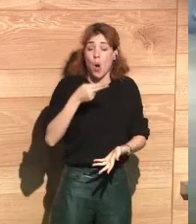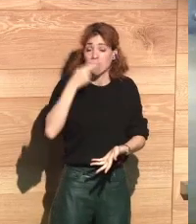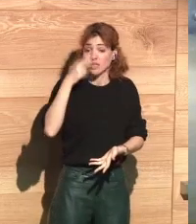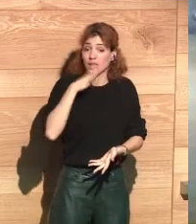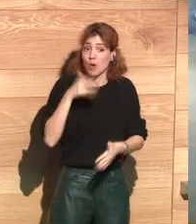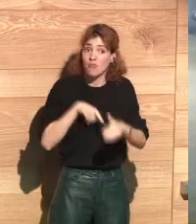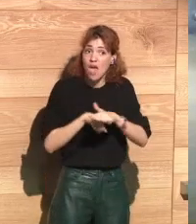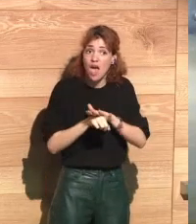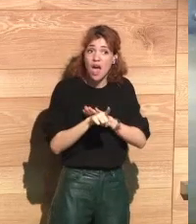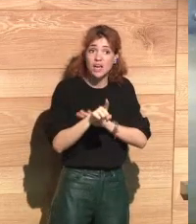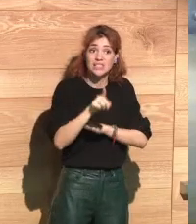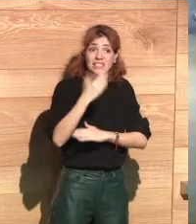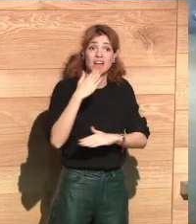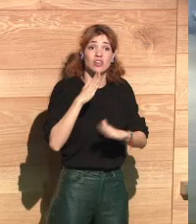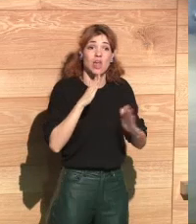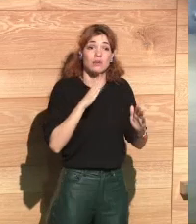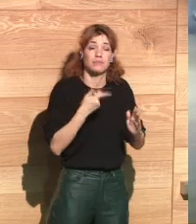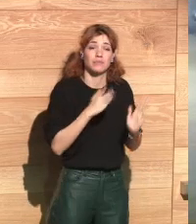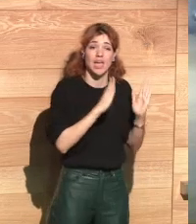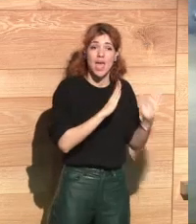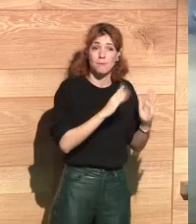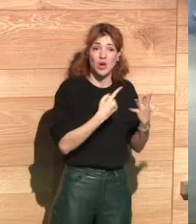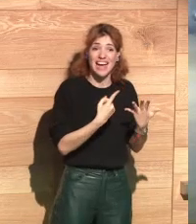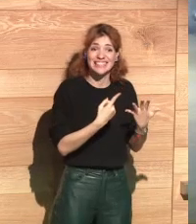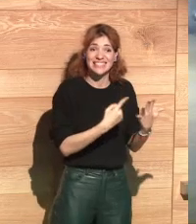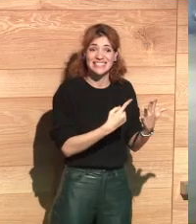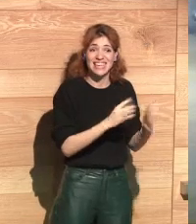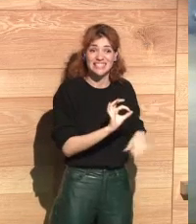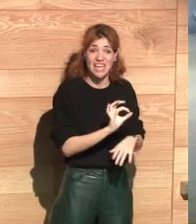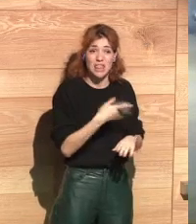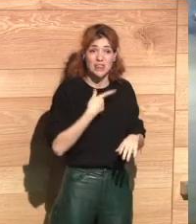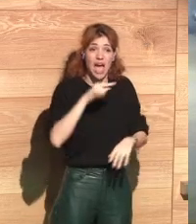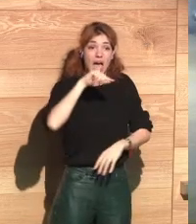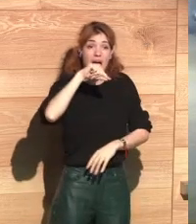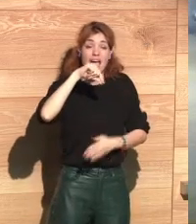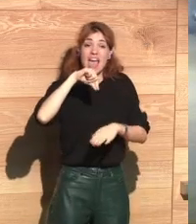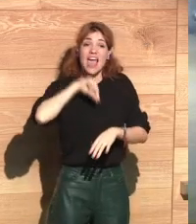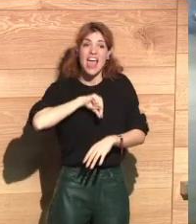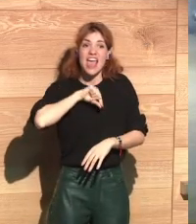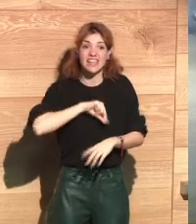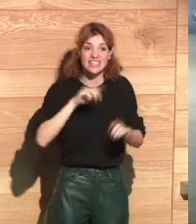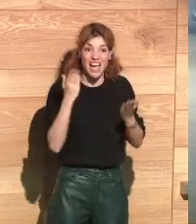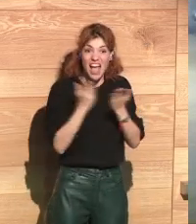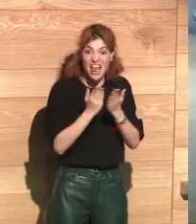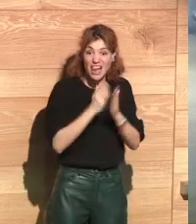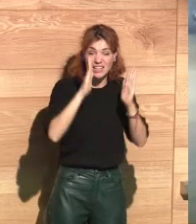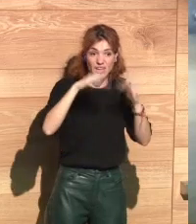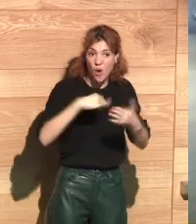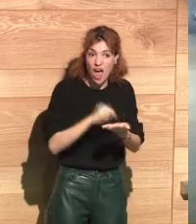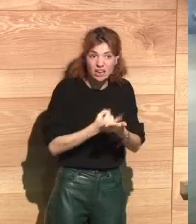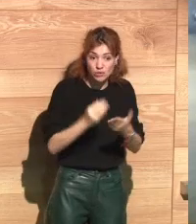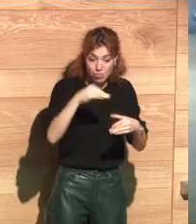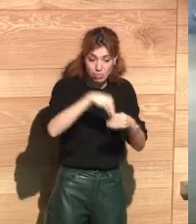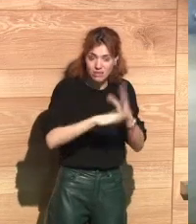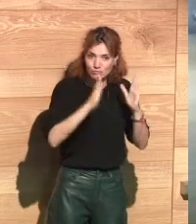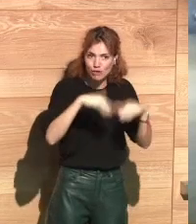happens. But it's very interesting to see how this has developed. Before the 1960s, doctors did not have